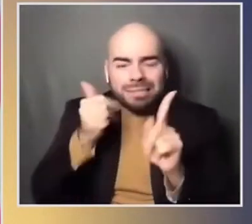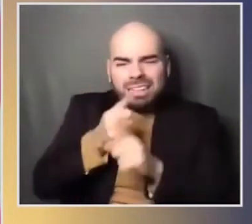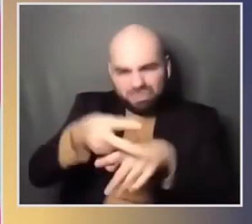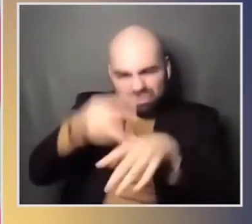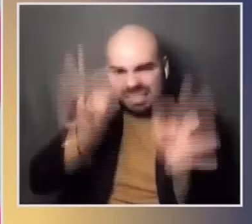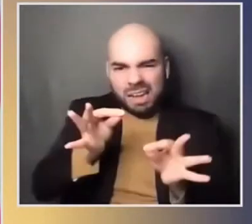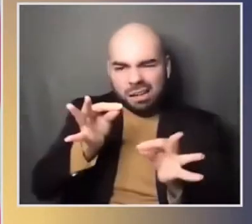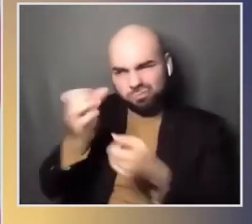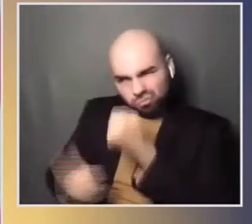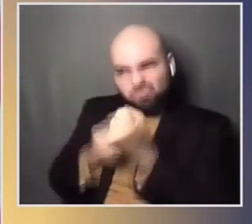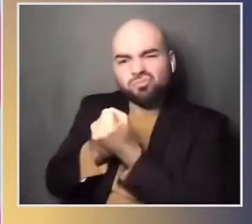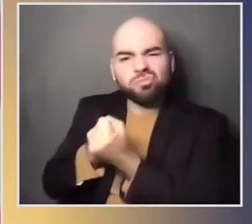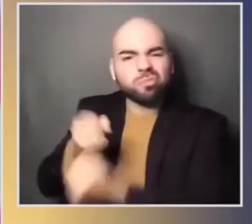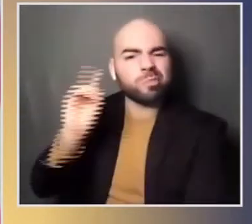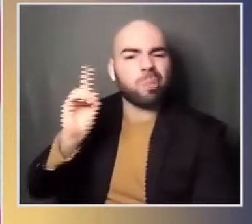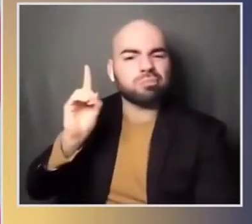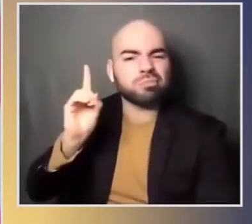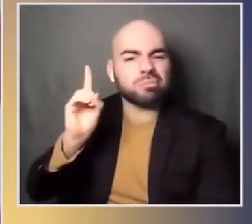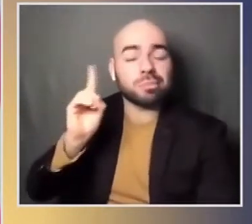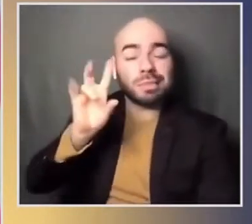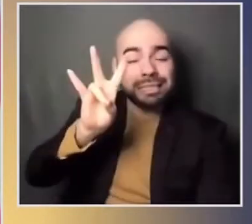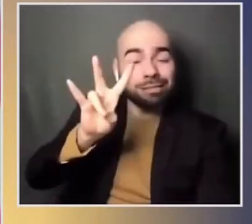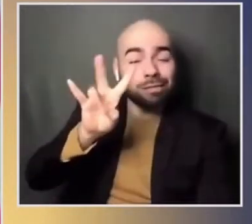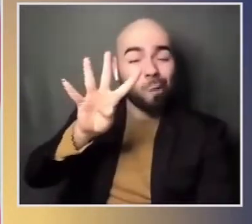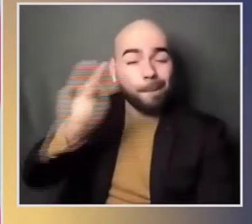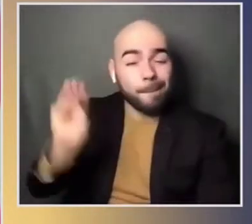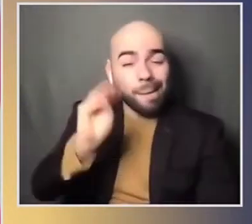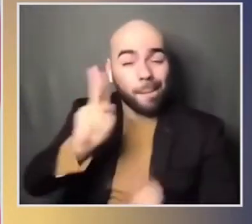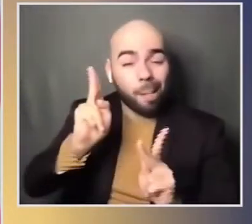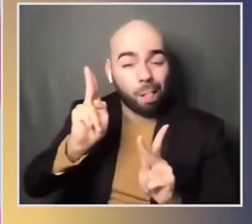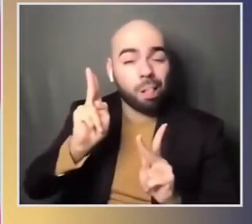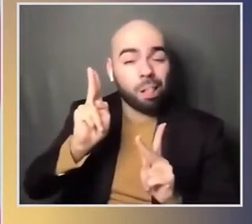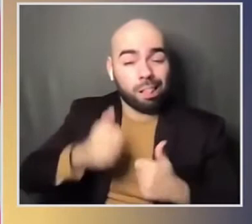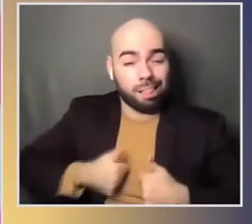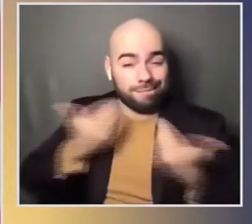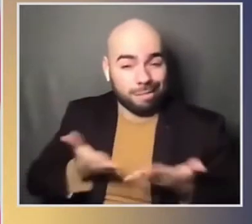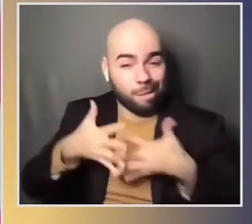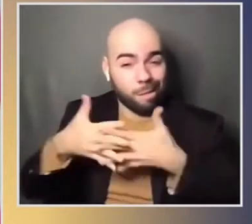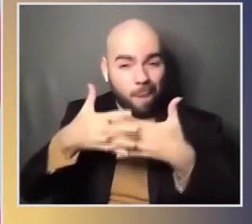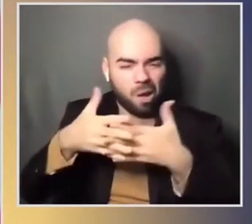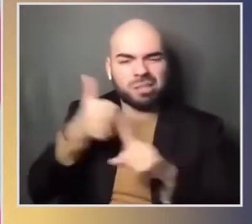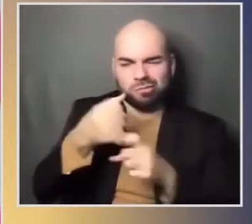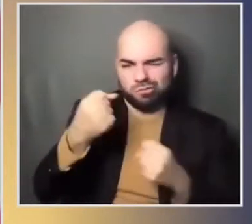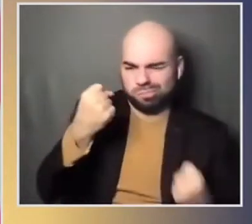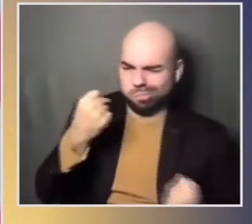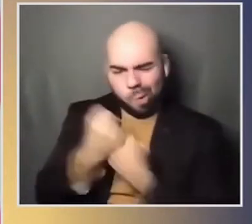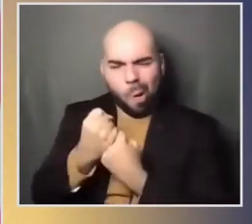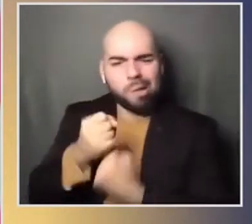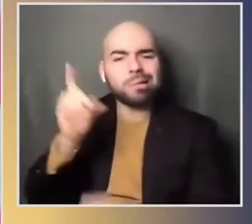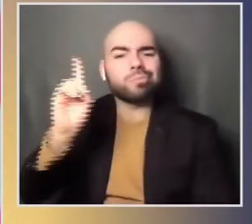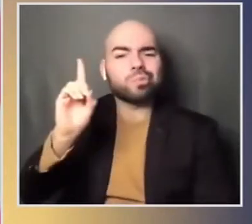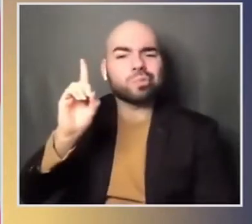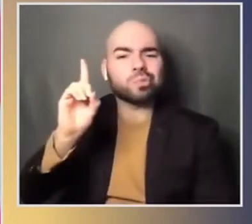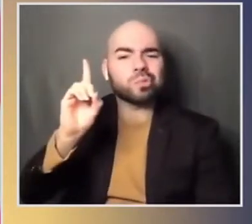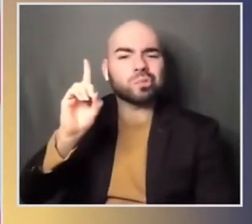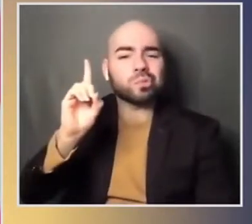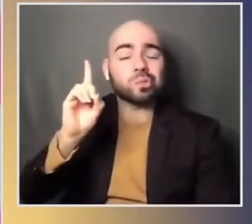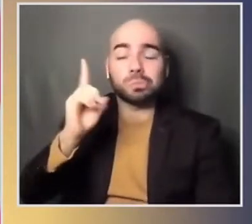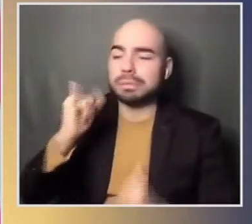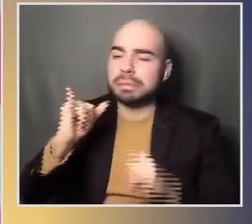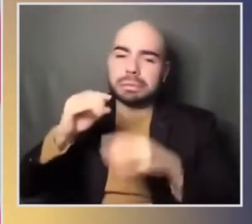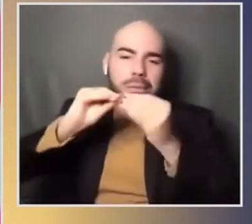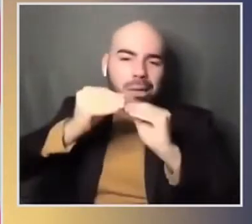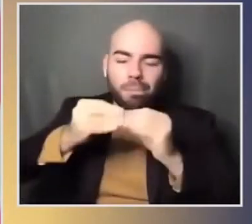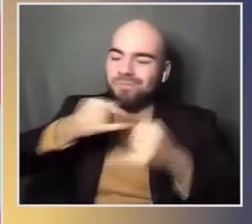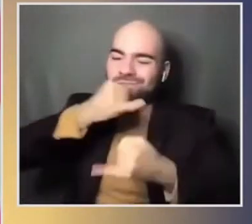a biden administration will at least be more predictable than the trump theme that might make it easier to reach